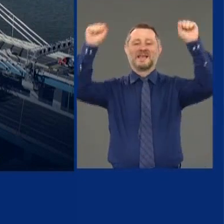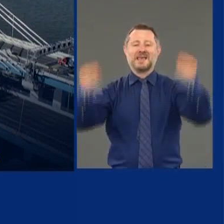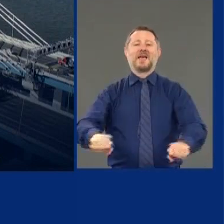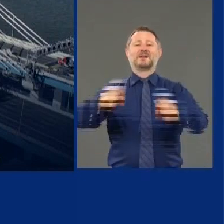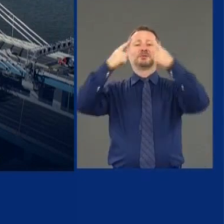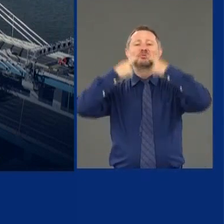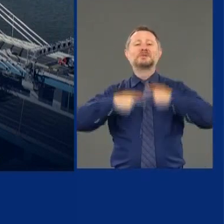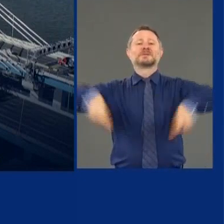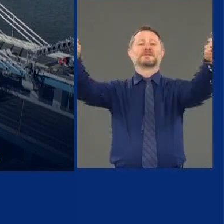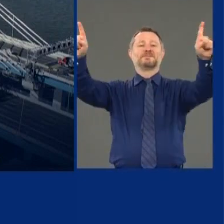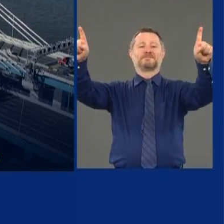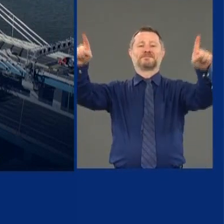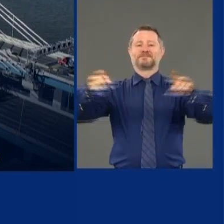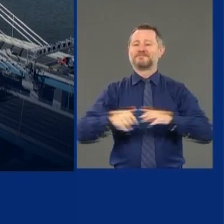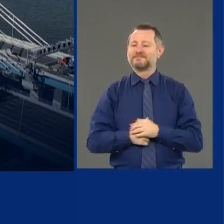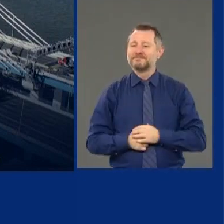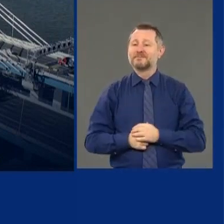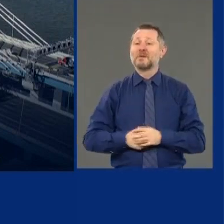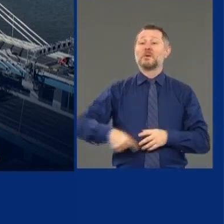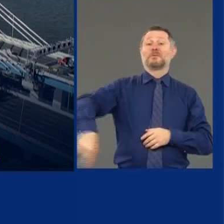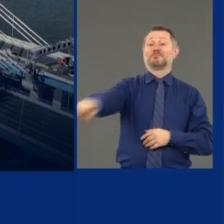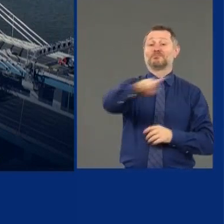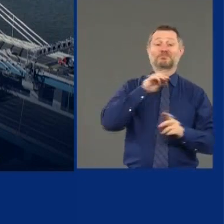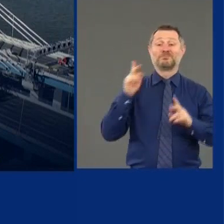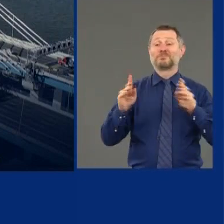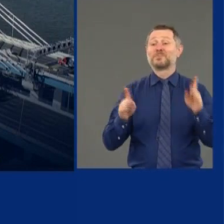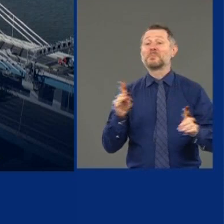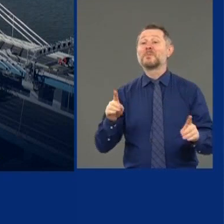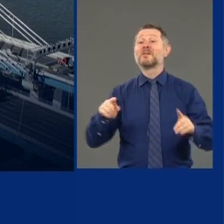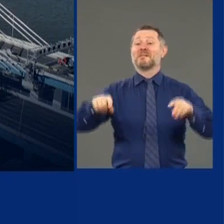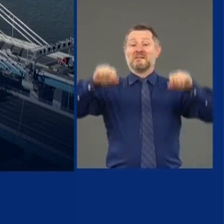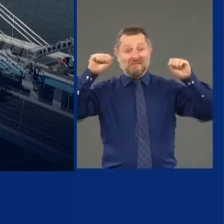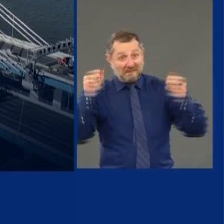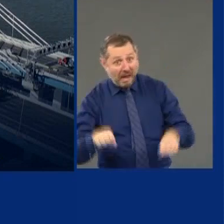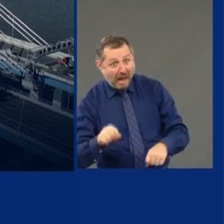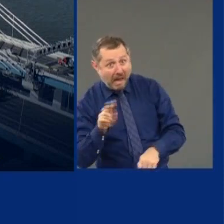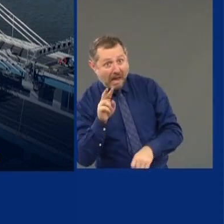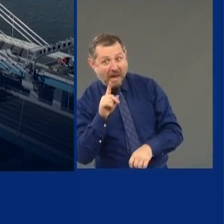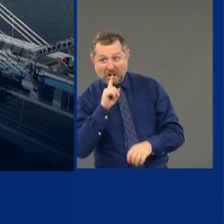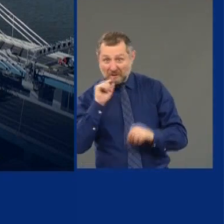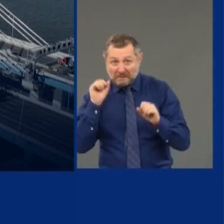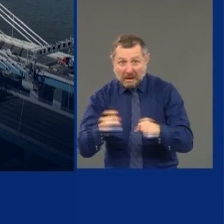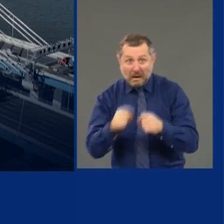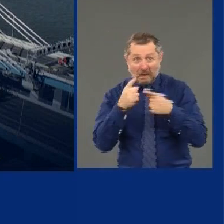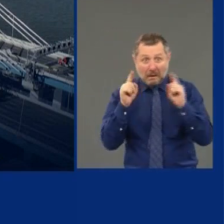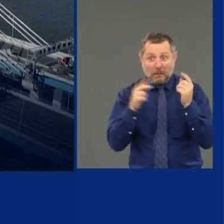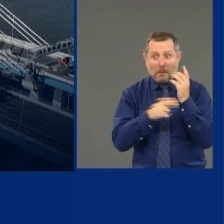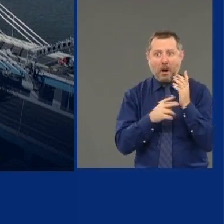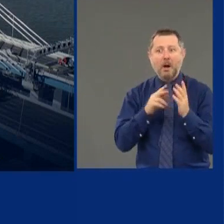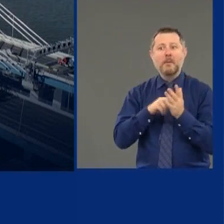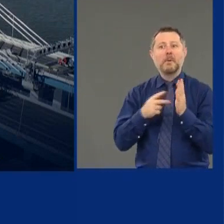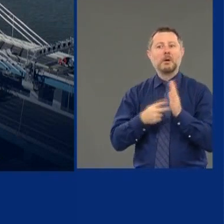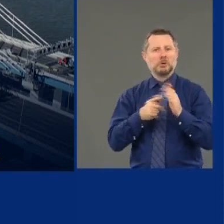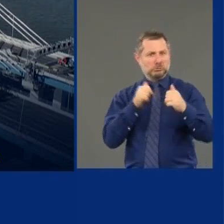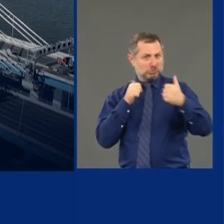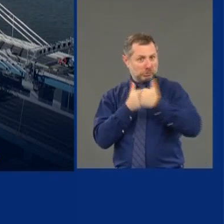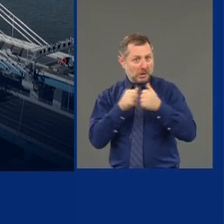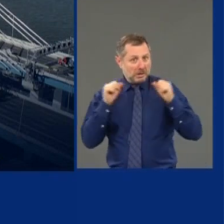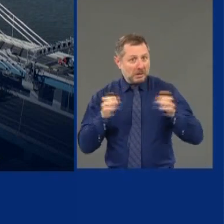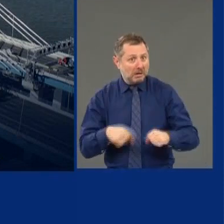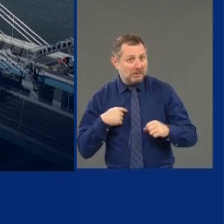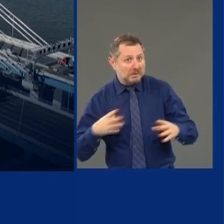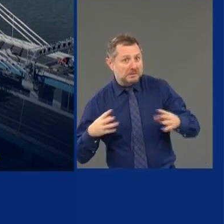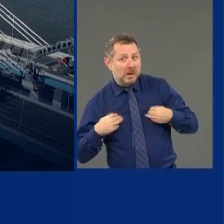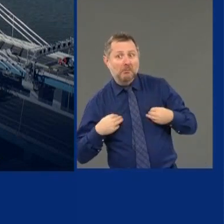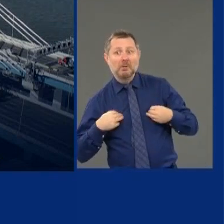capacity. When people are wondering, can we do this? Can we rise to the challenge? Are we